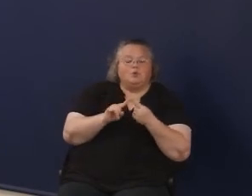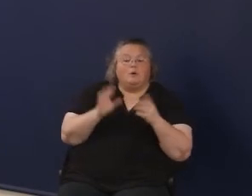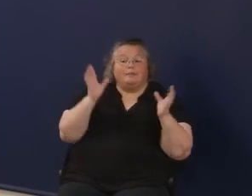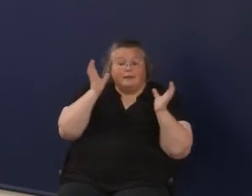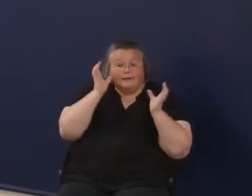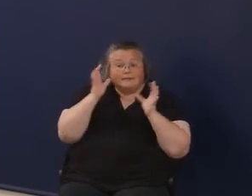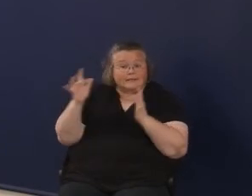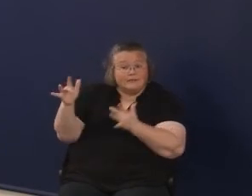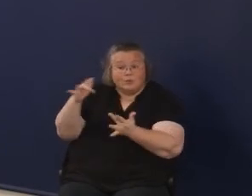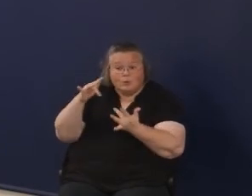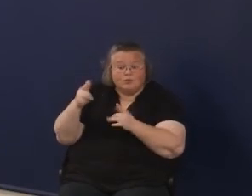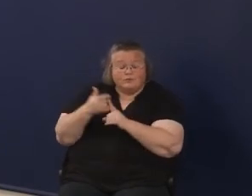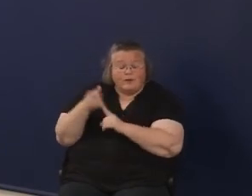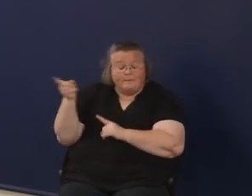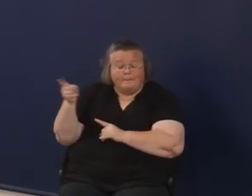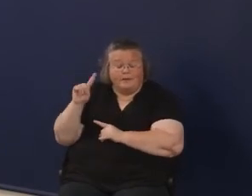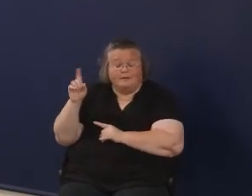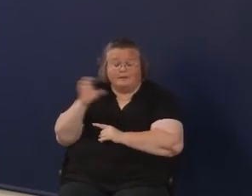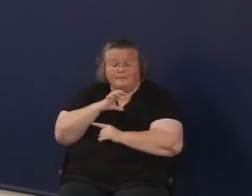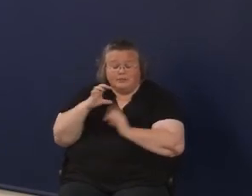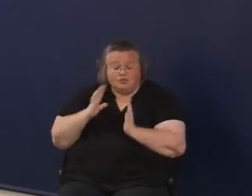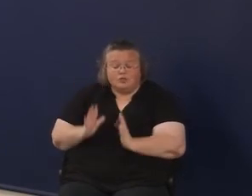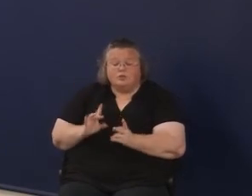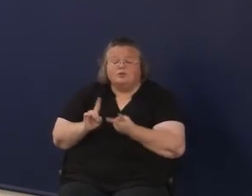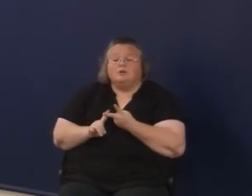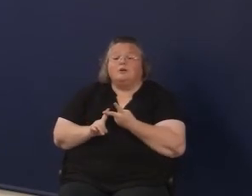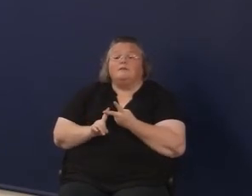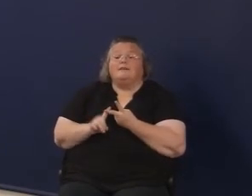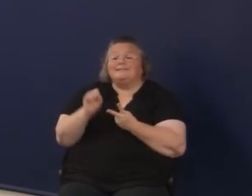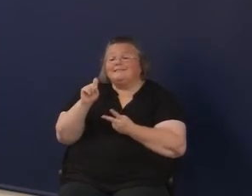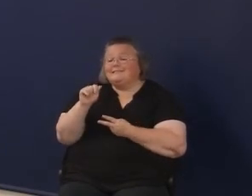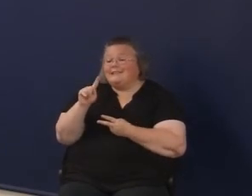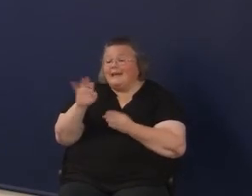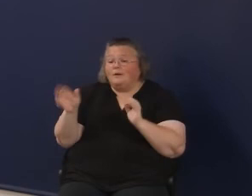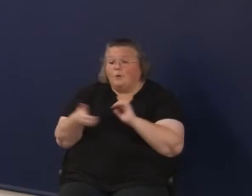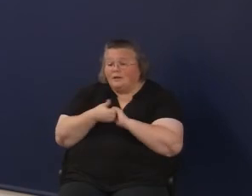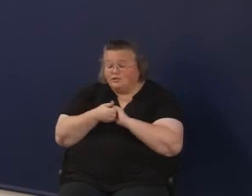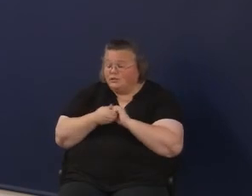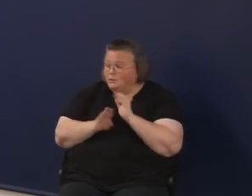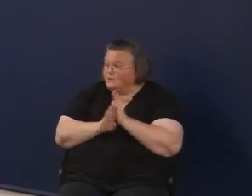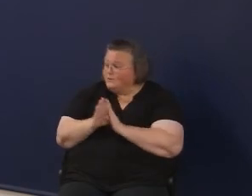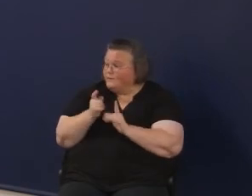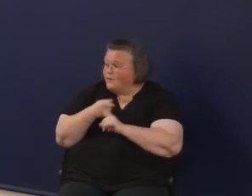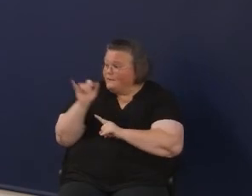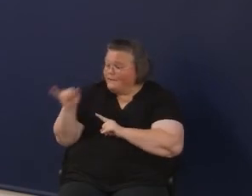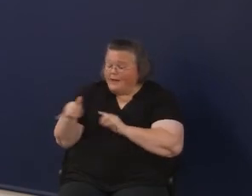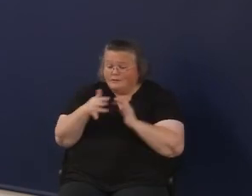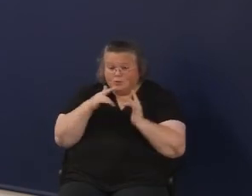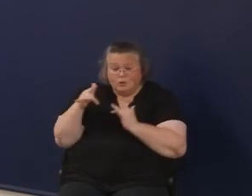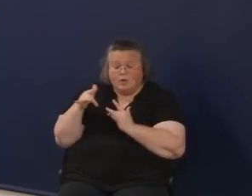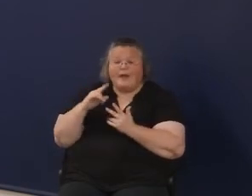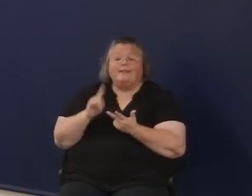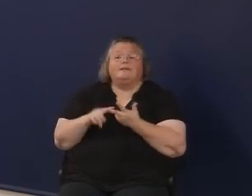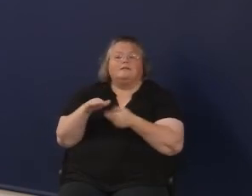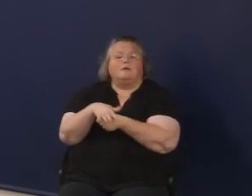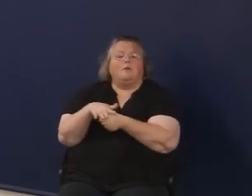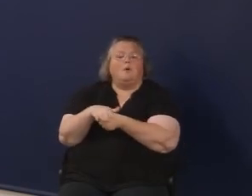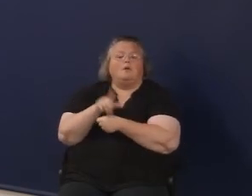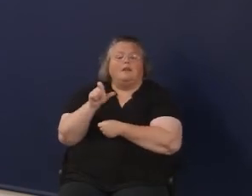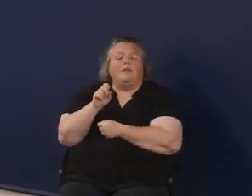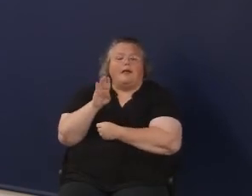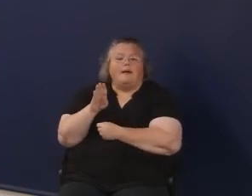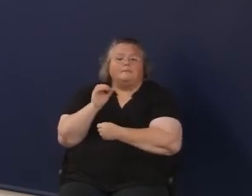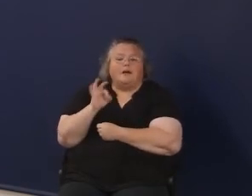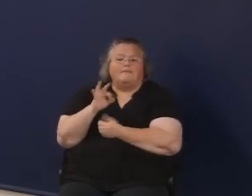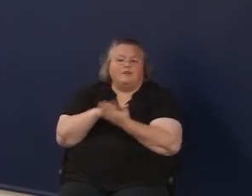tours, the state coalition that was formed after the listening tours. And now, as Karen mentioned, the local laboratories of learning work.